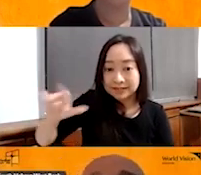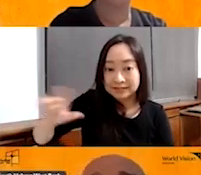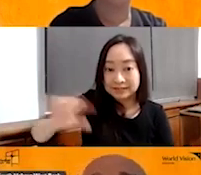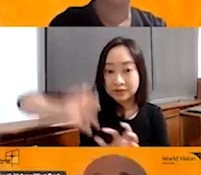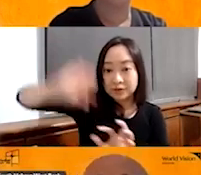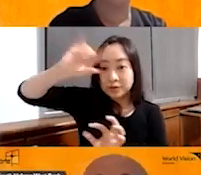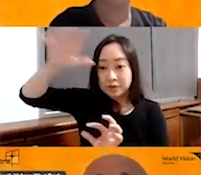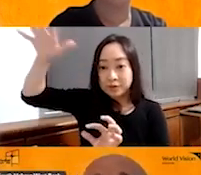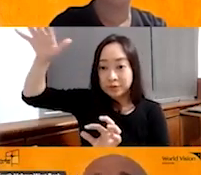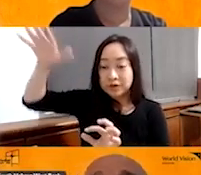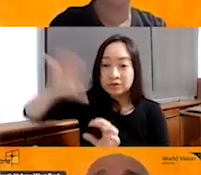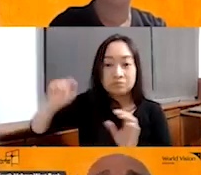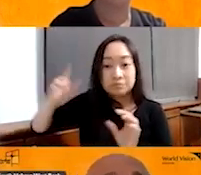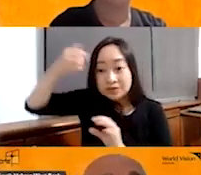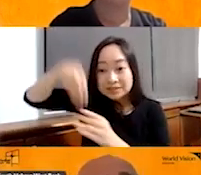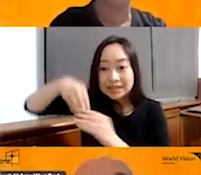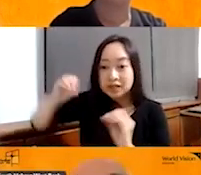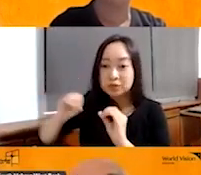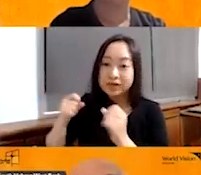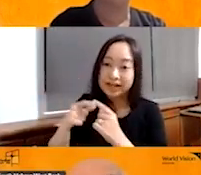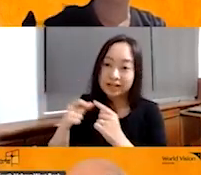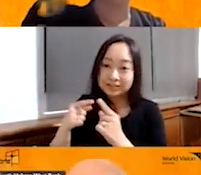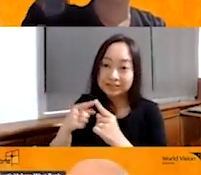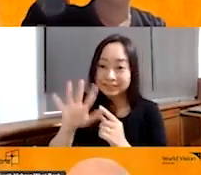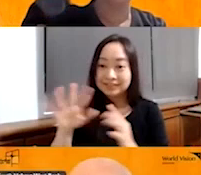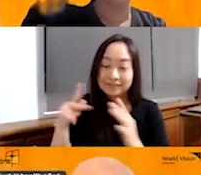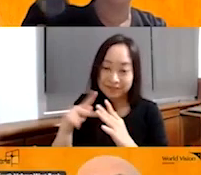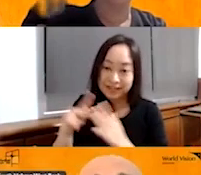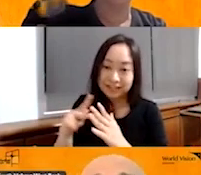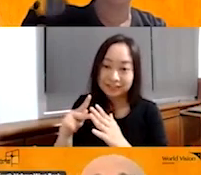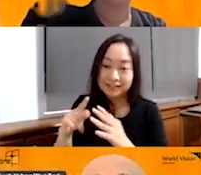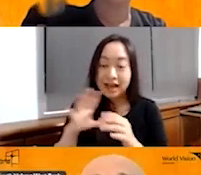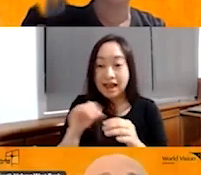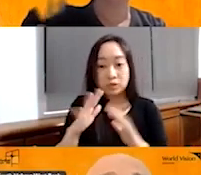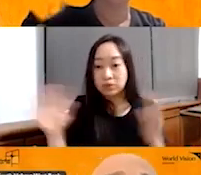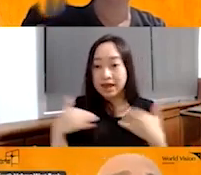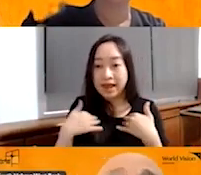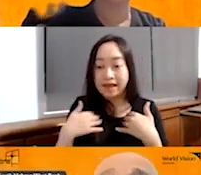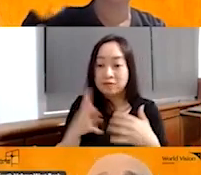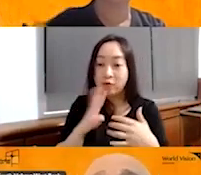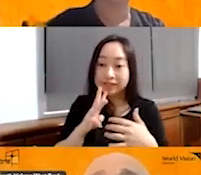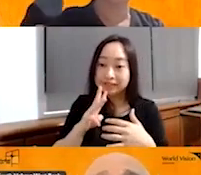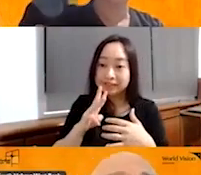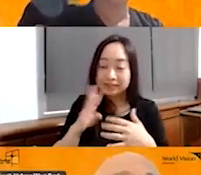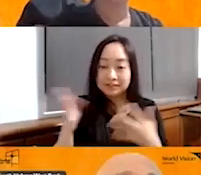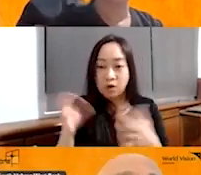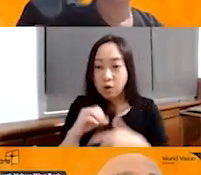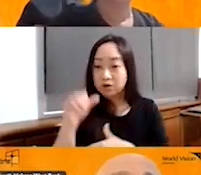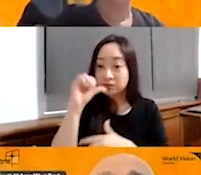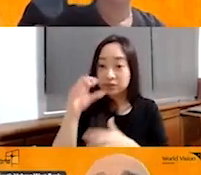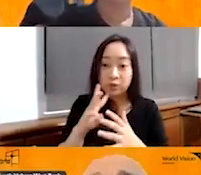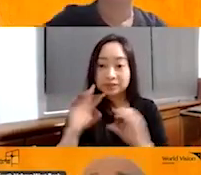They don't have electricity in their village. Also, they don't have running water or drinking water.